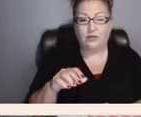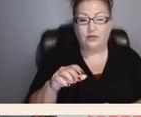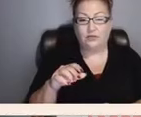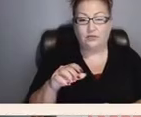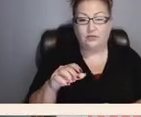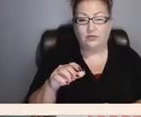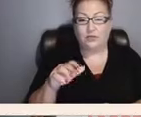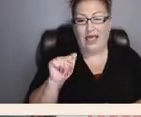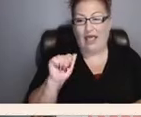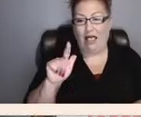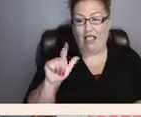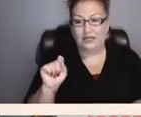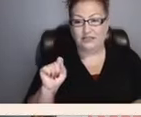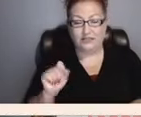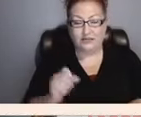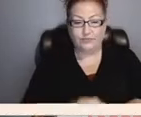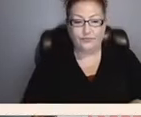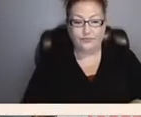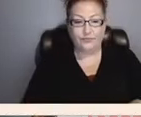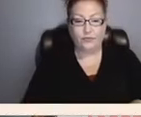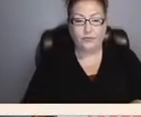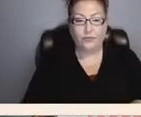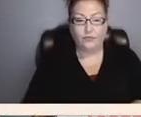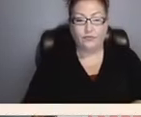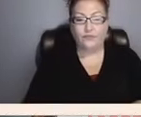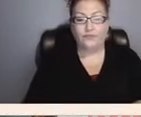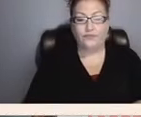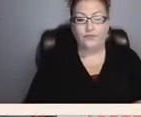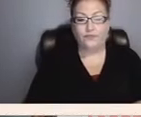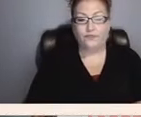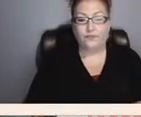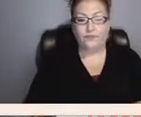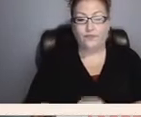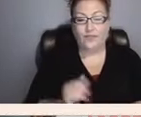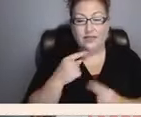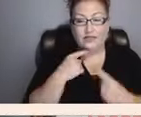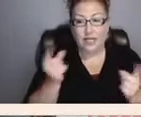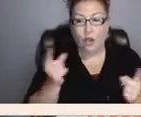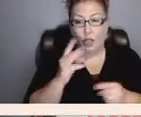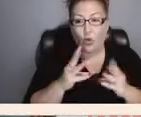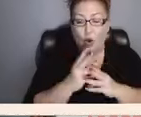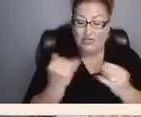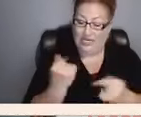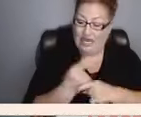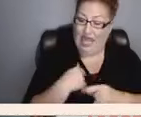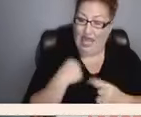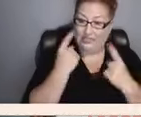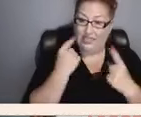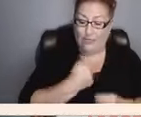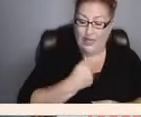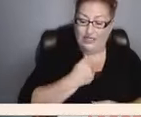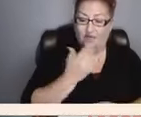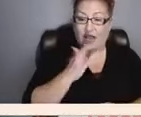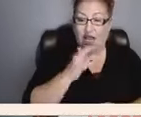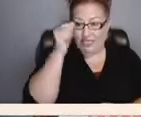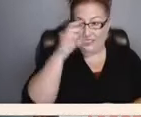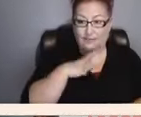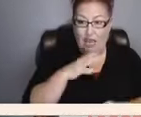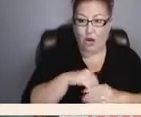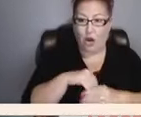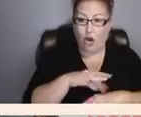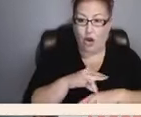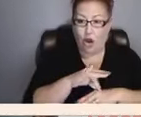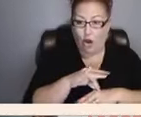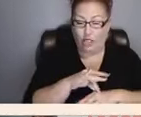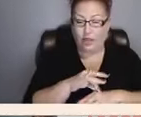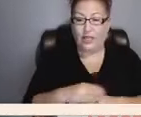ALS. By the day tells the world, today, I consider myself the luckiest man on the face of the earth. His